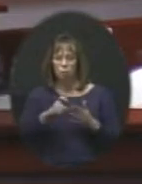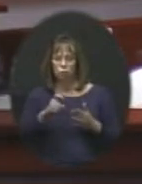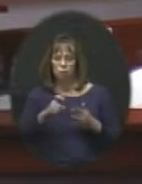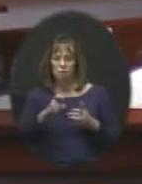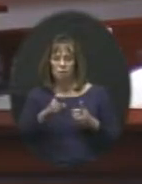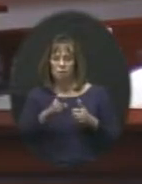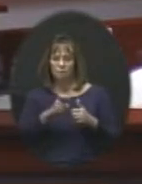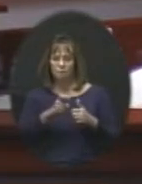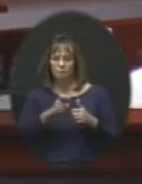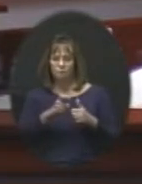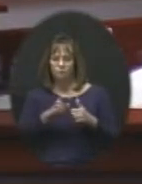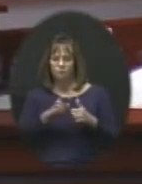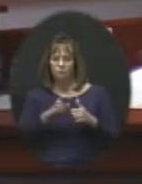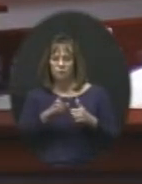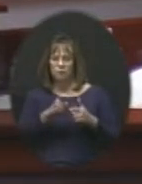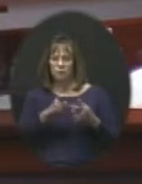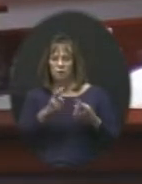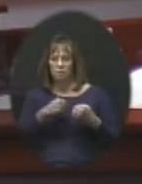Okay.